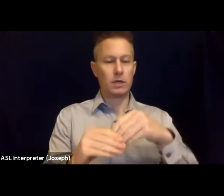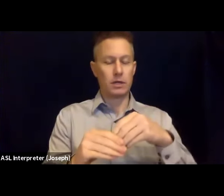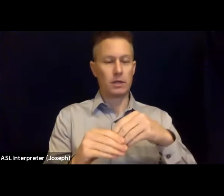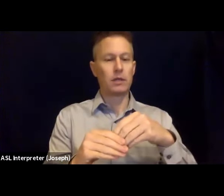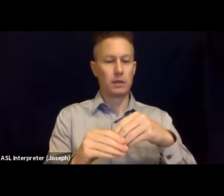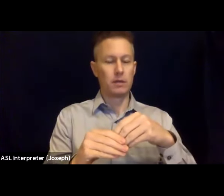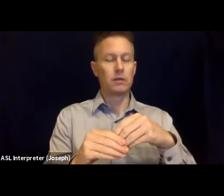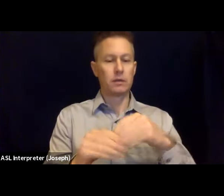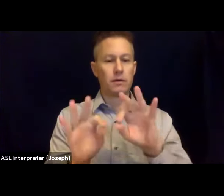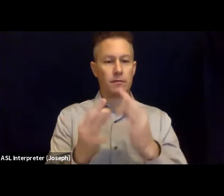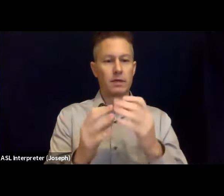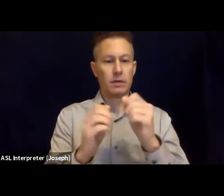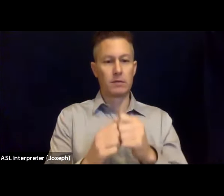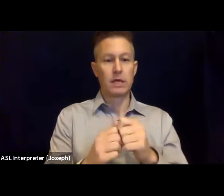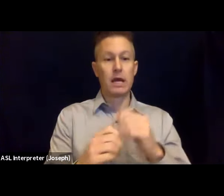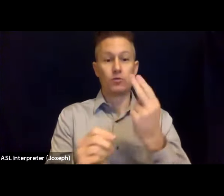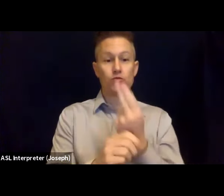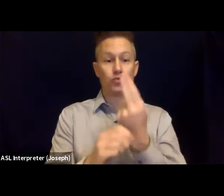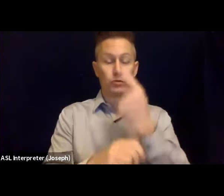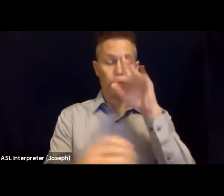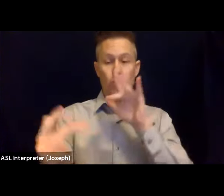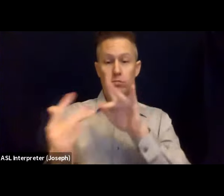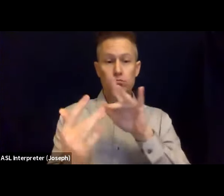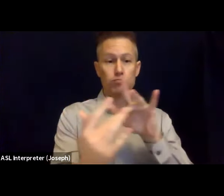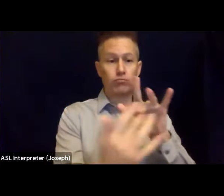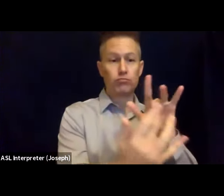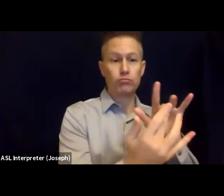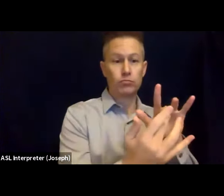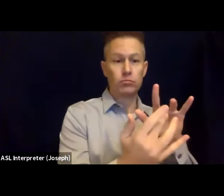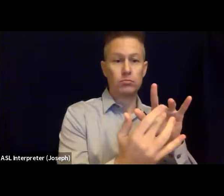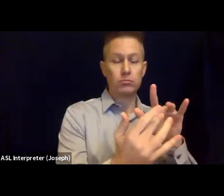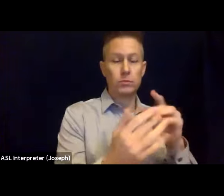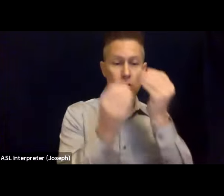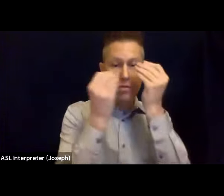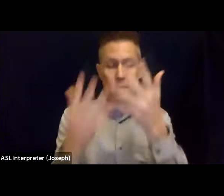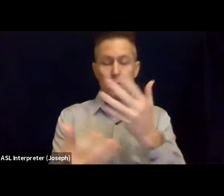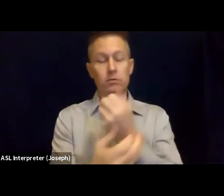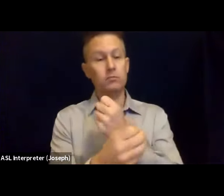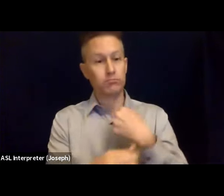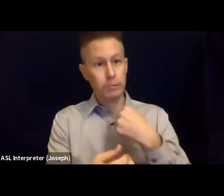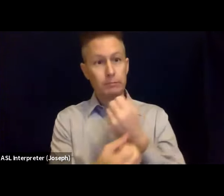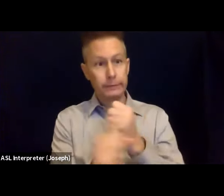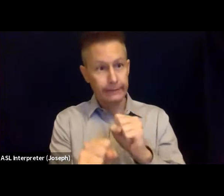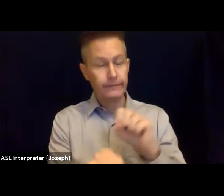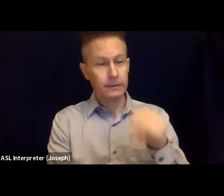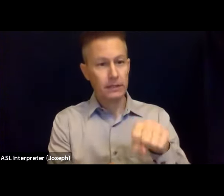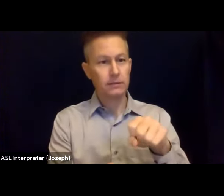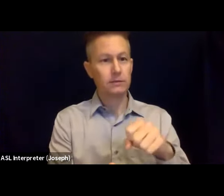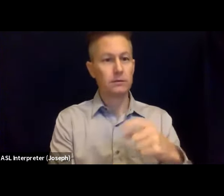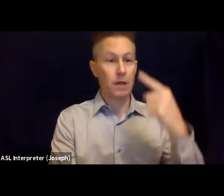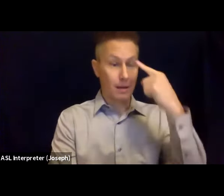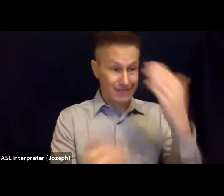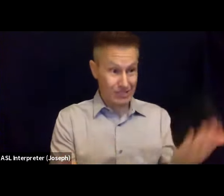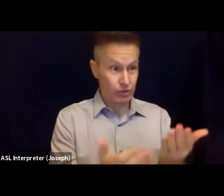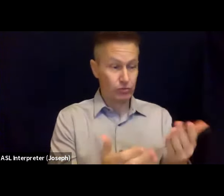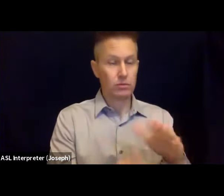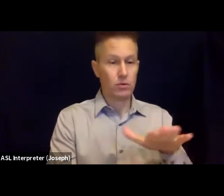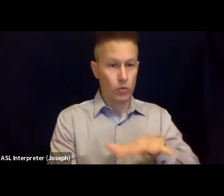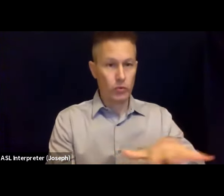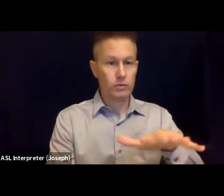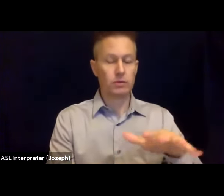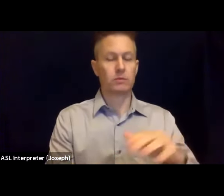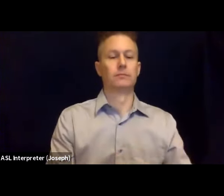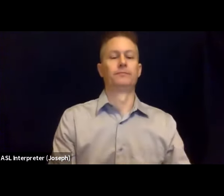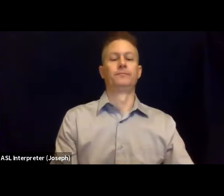can check in and let family members know where they are and that they're safe. As part of our plan, we recognize how we can use our